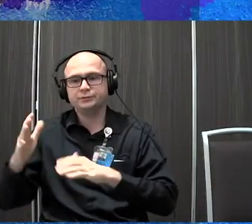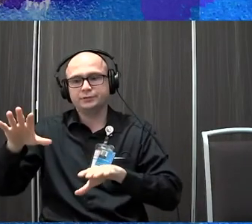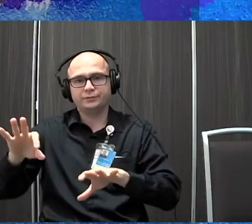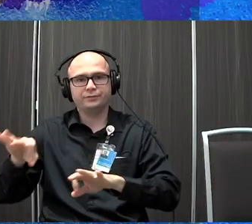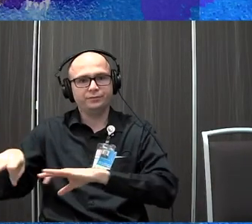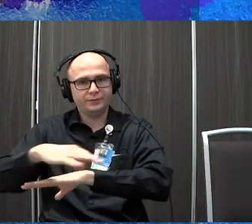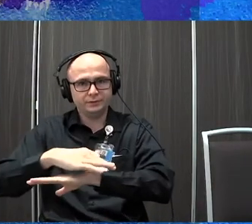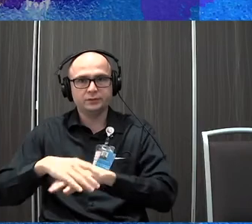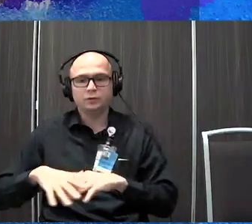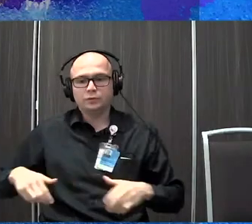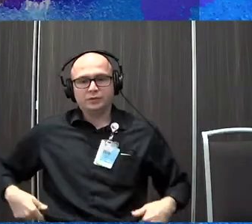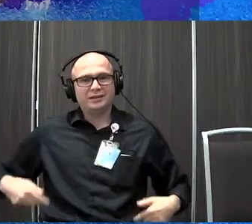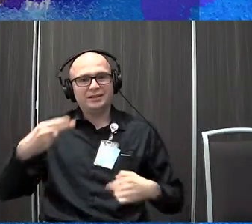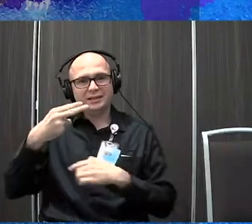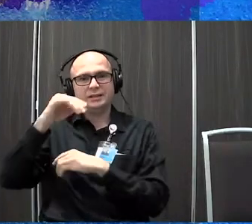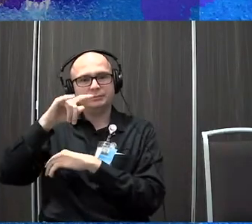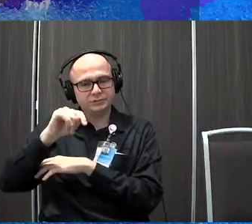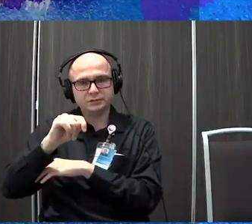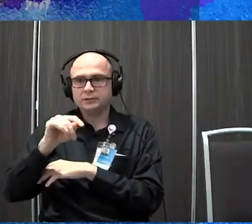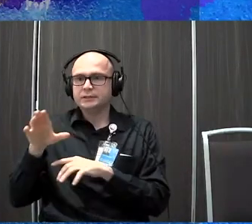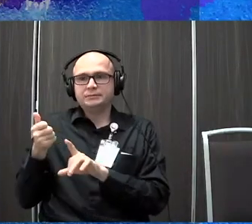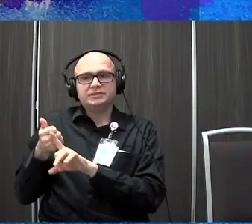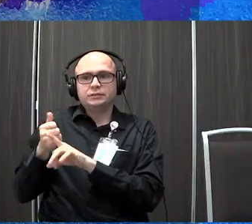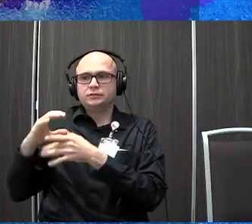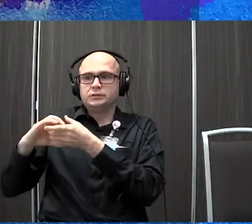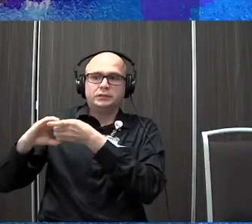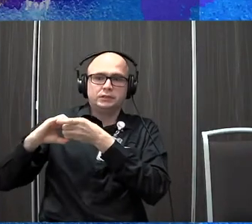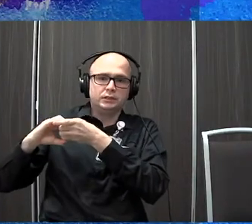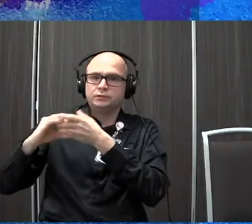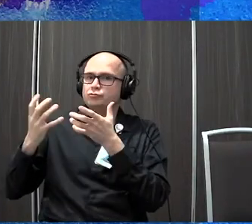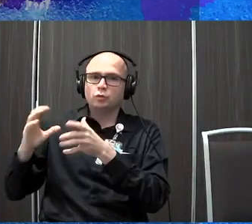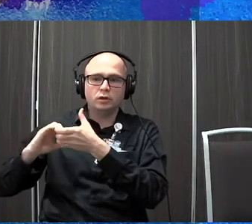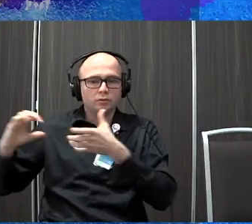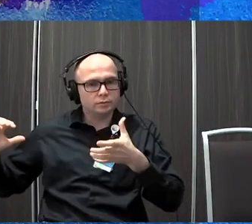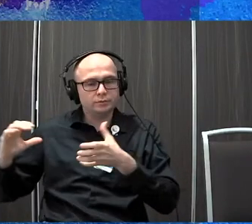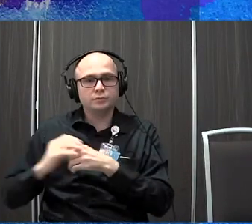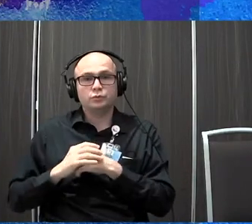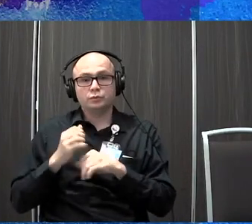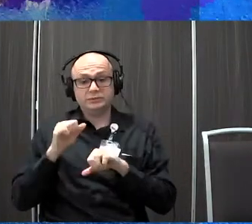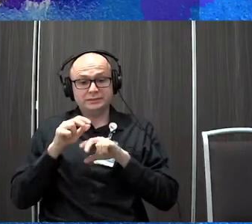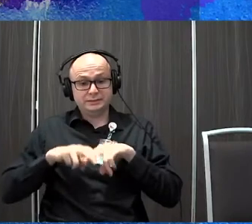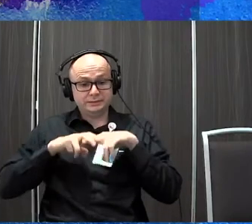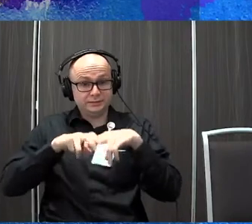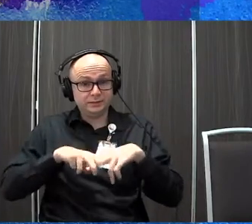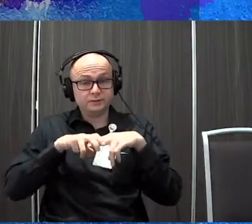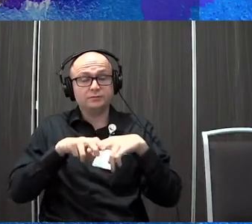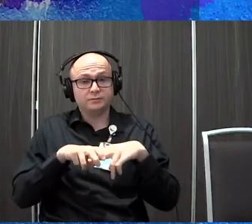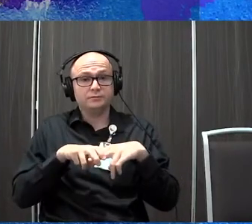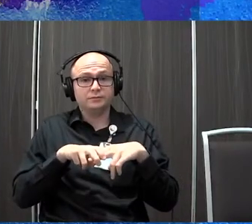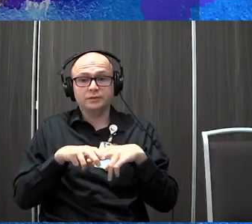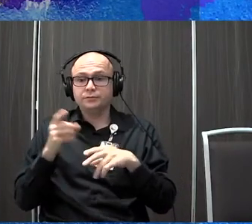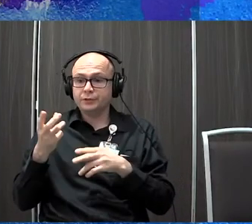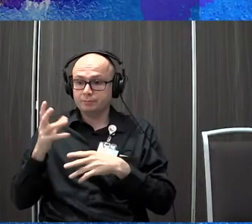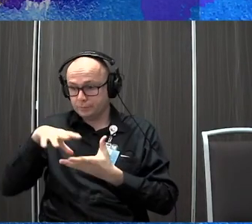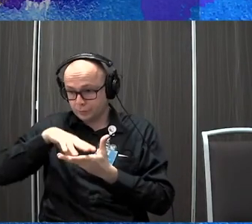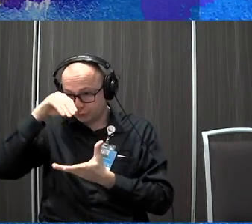with their hips. So they're very hesitant to let go. We see this time and time again. So with sitting, it's much, you know, as they're learning to